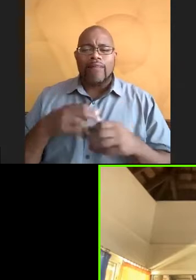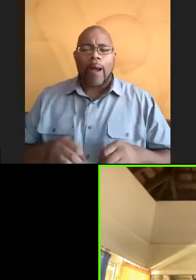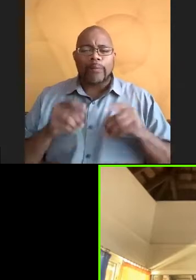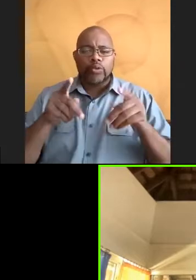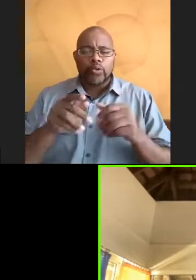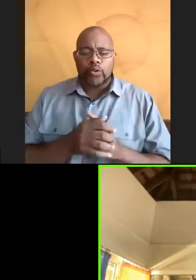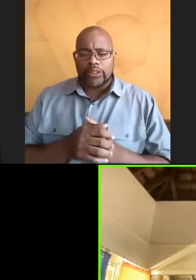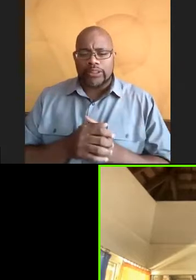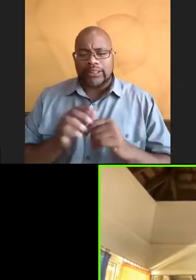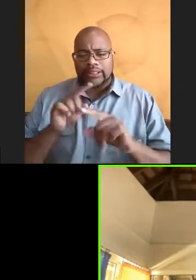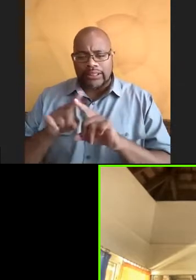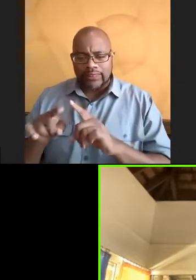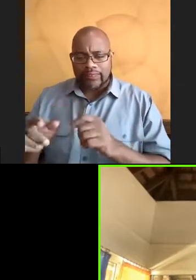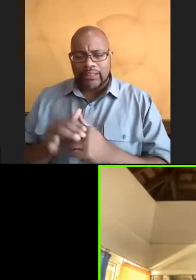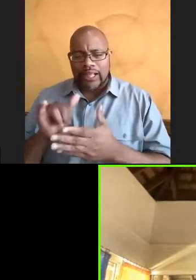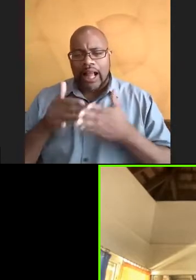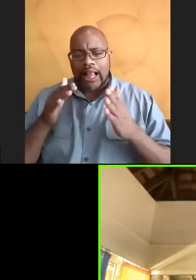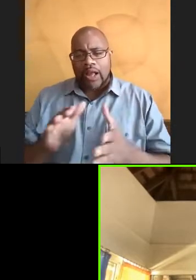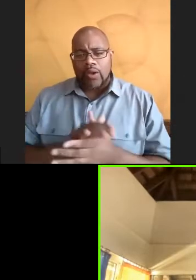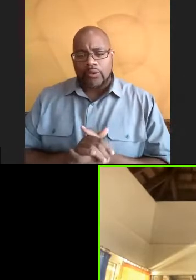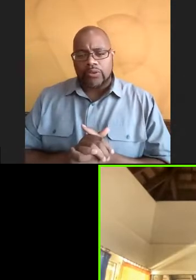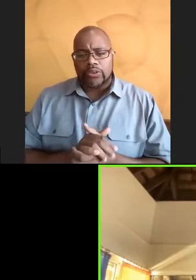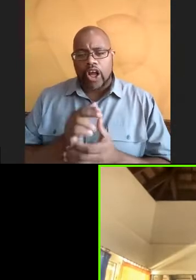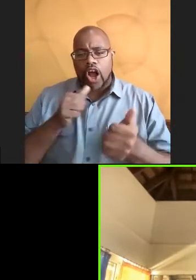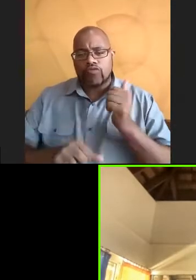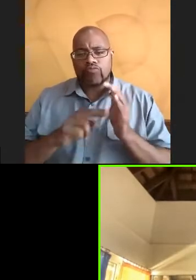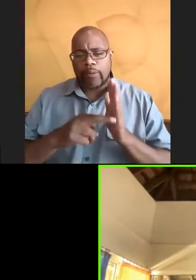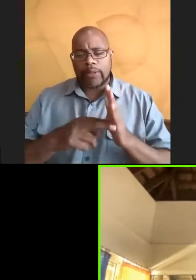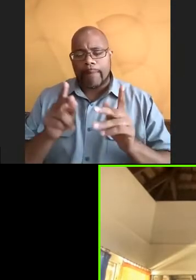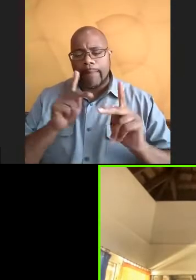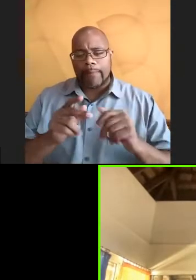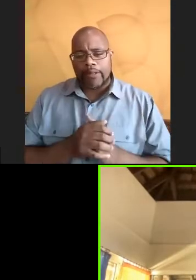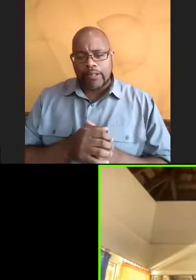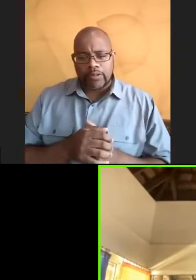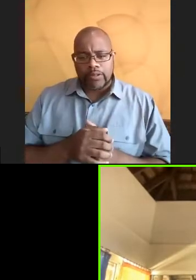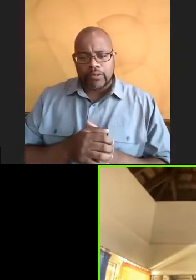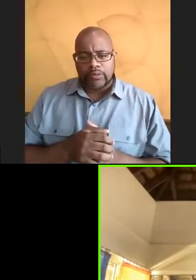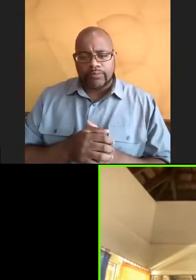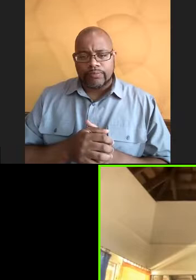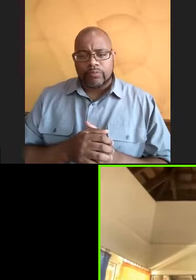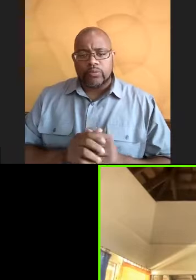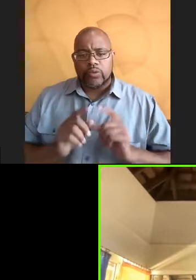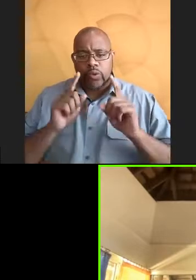allows underrepresented groups and reunites to go aboard.